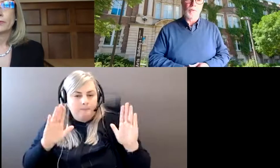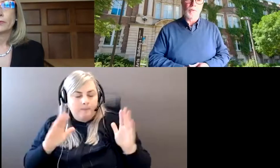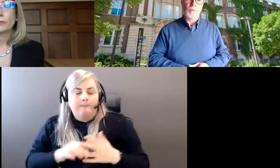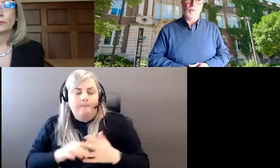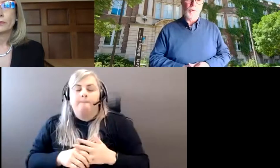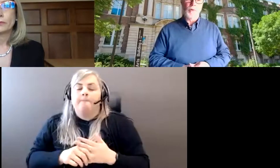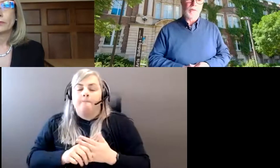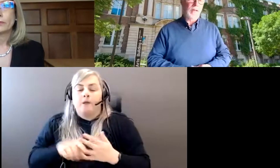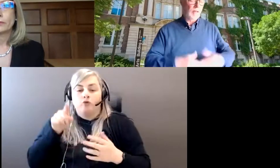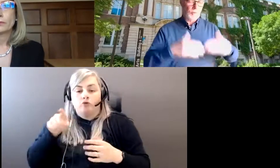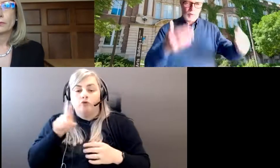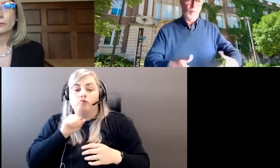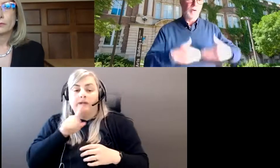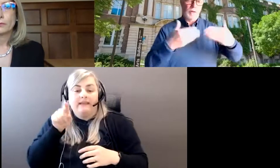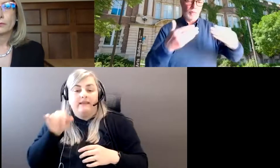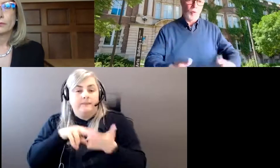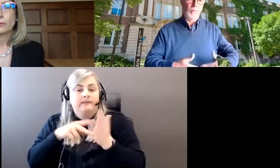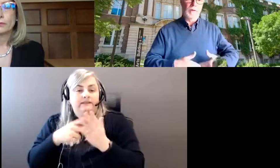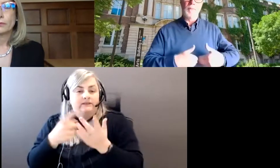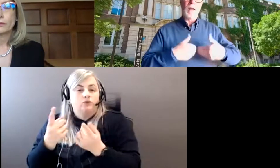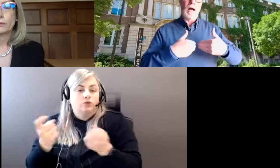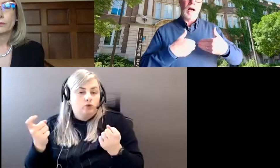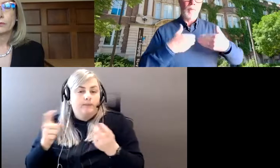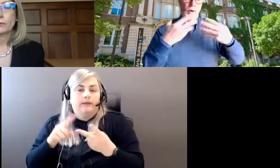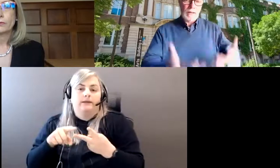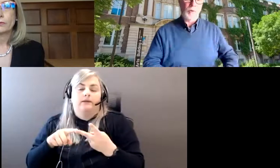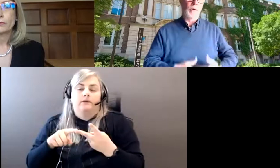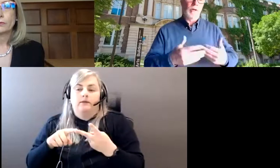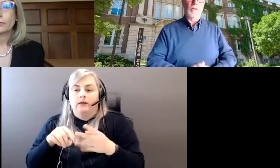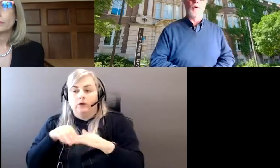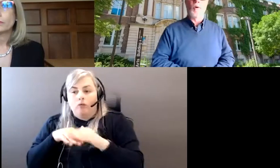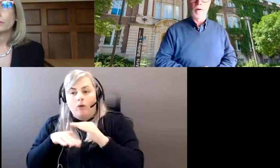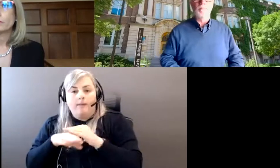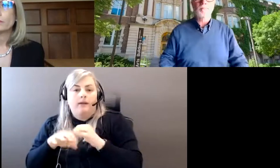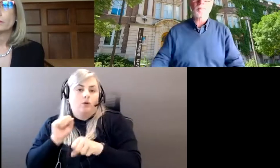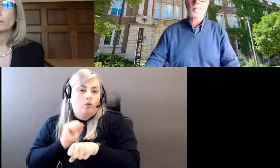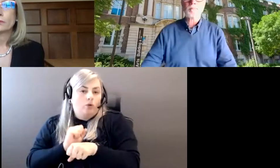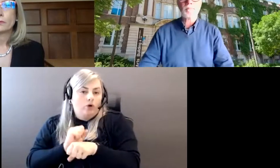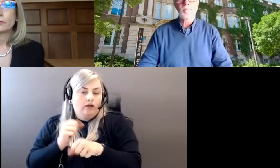to those, those things, recruitment, enrollment, um, work, integrated learning, and so on.